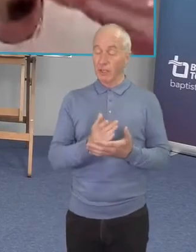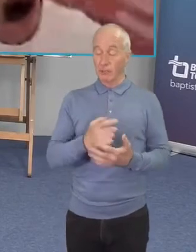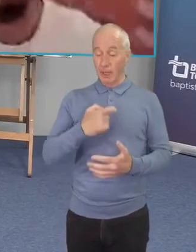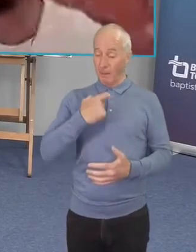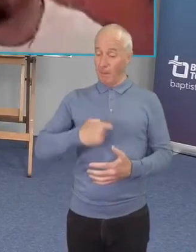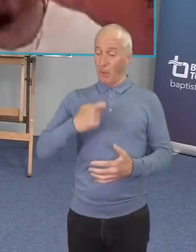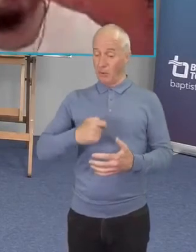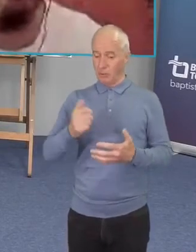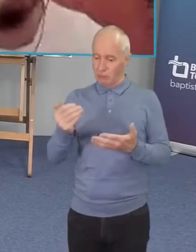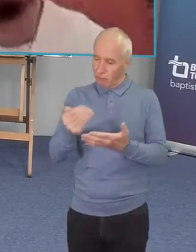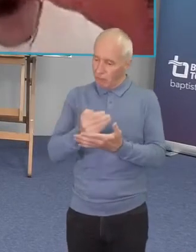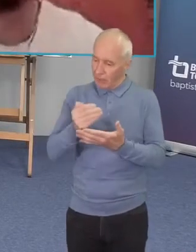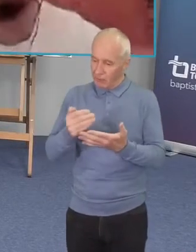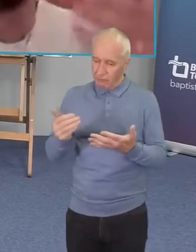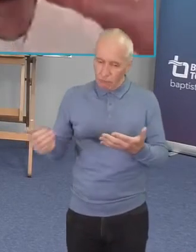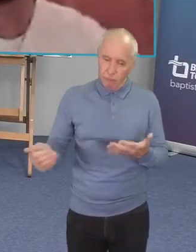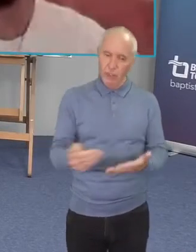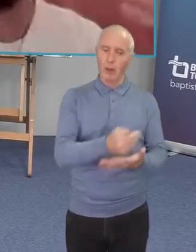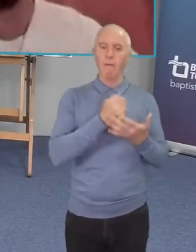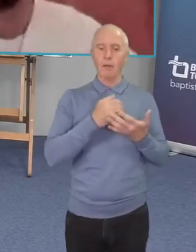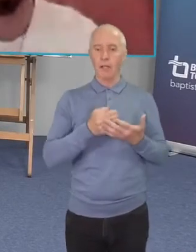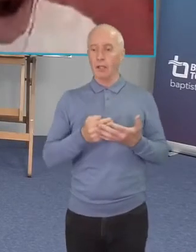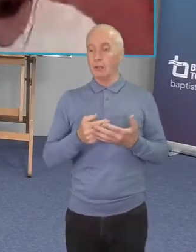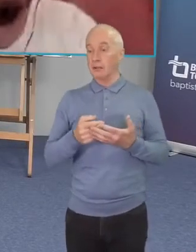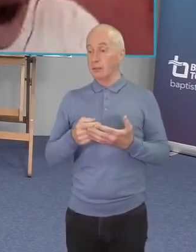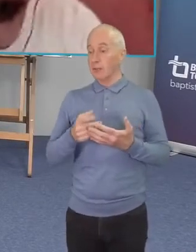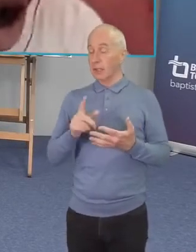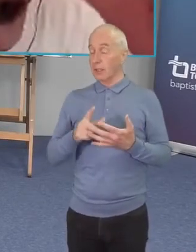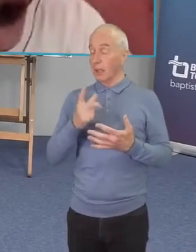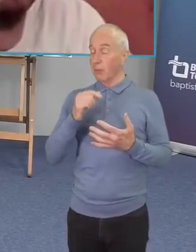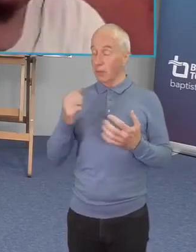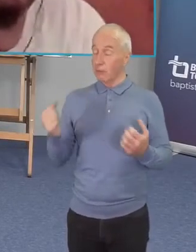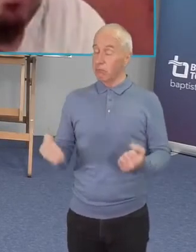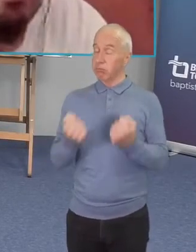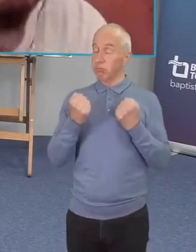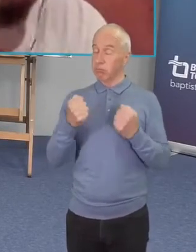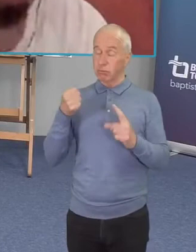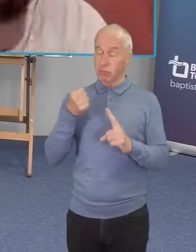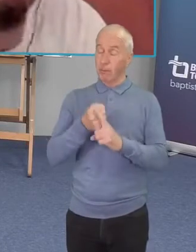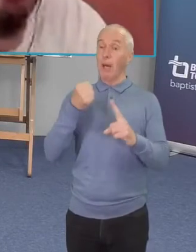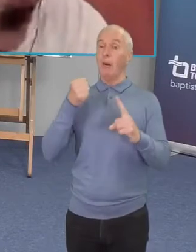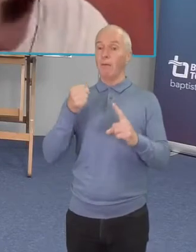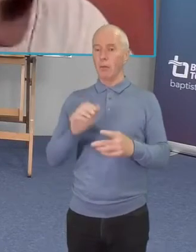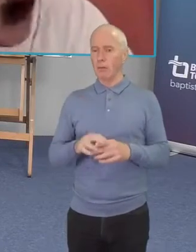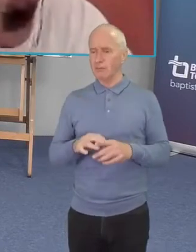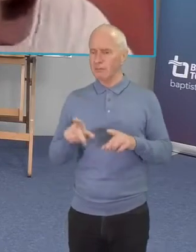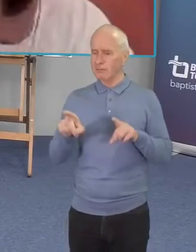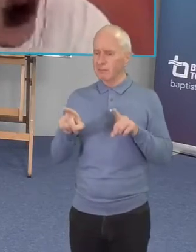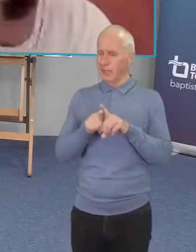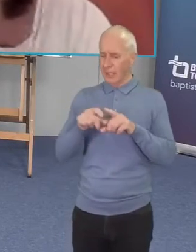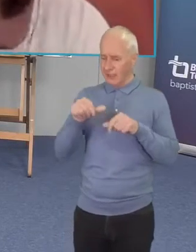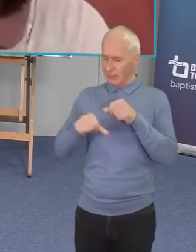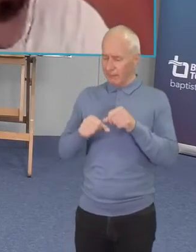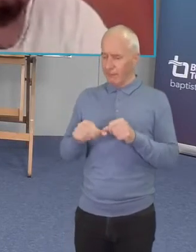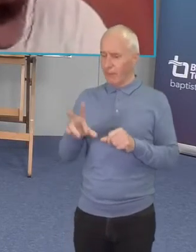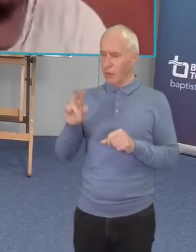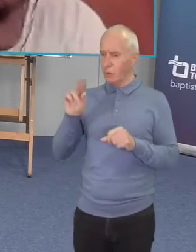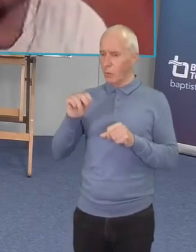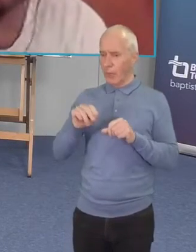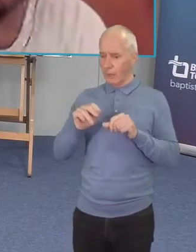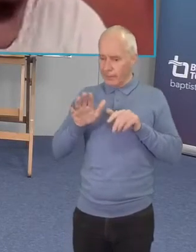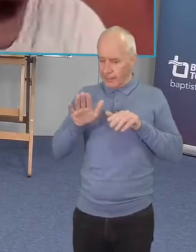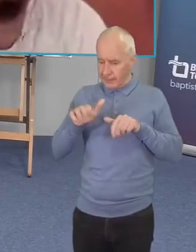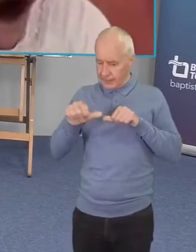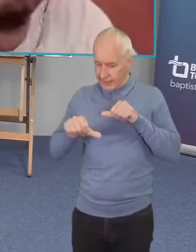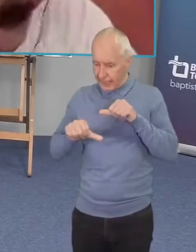has a you know an amazing uh process like the 12 steps and things that are ways of healing from that